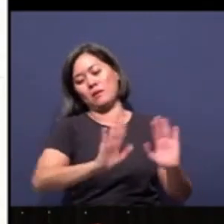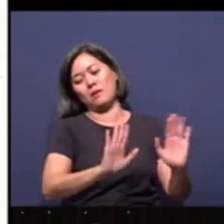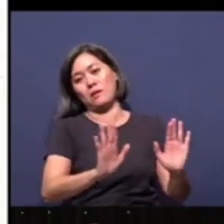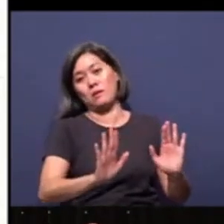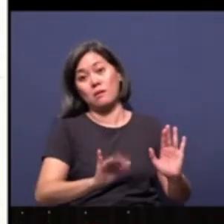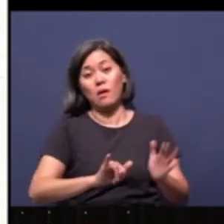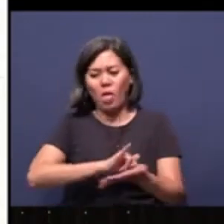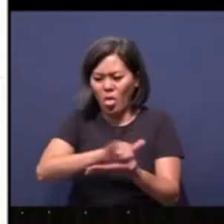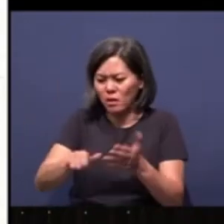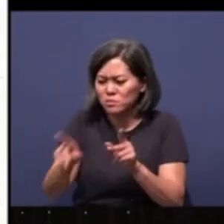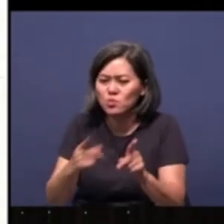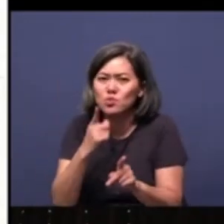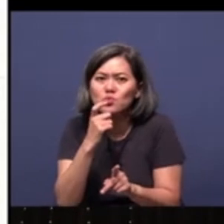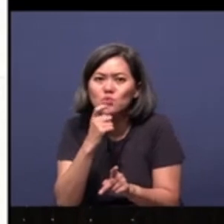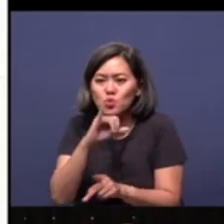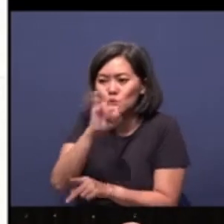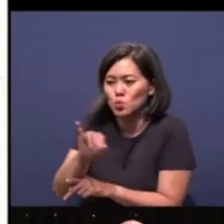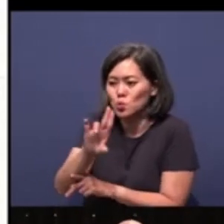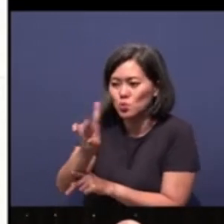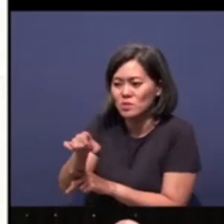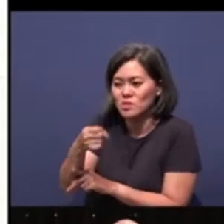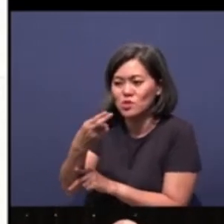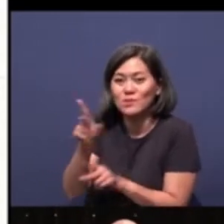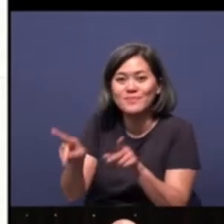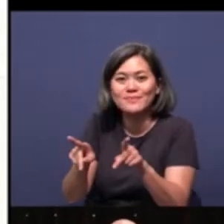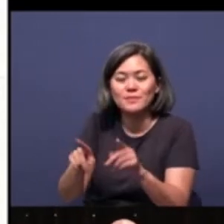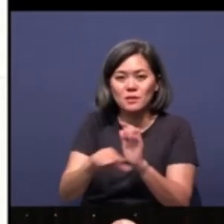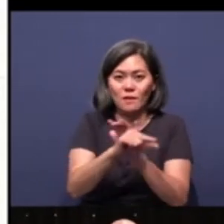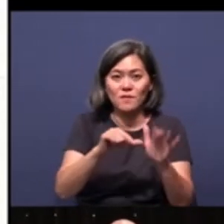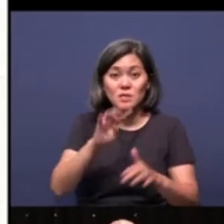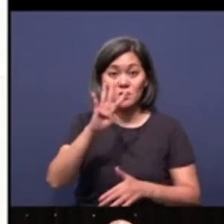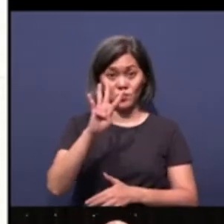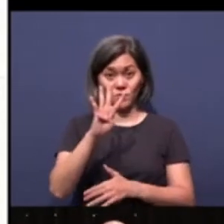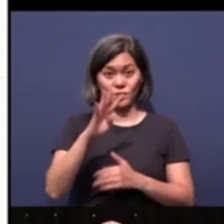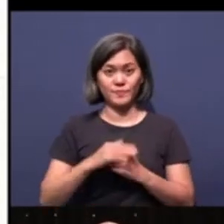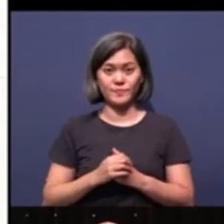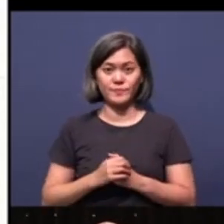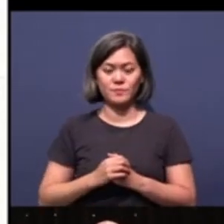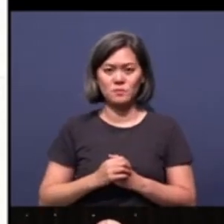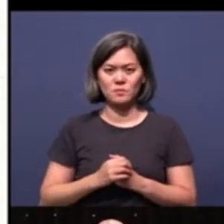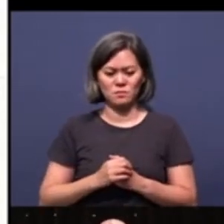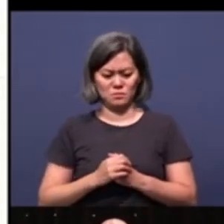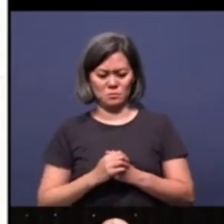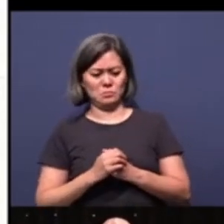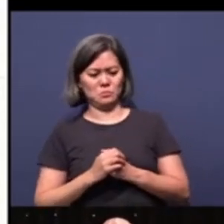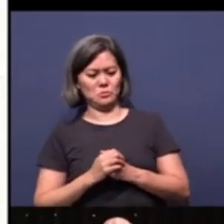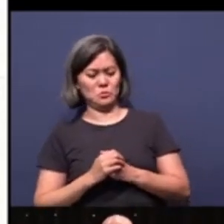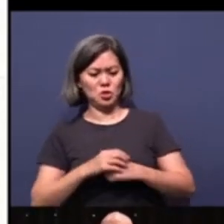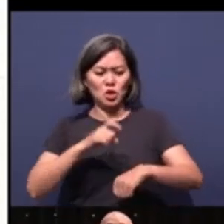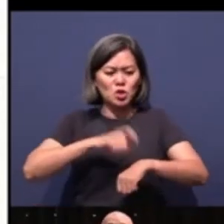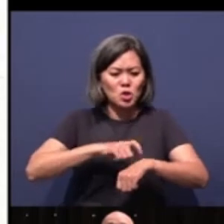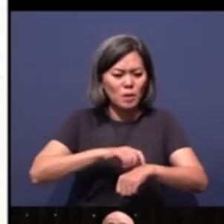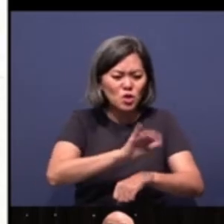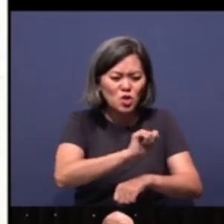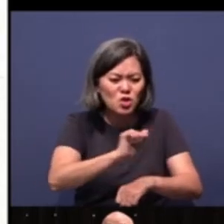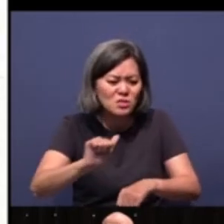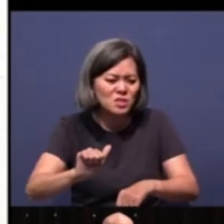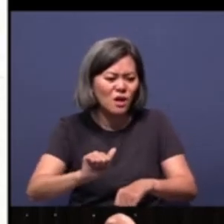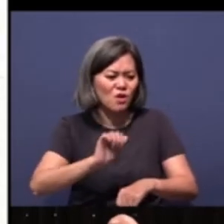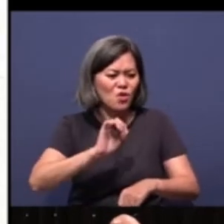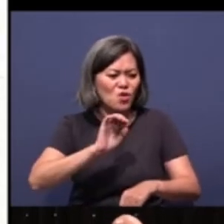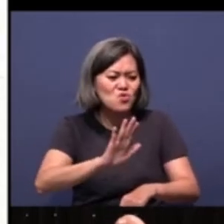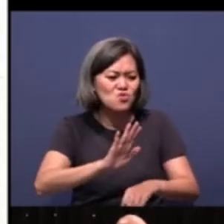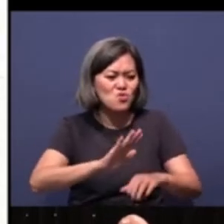people are the people of Judah. Verse 4, is it a time for you yourselves to be living in your